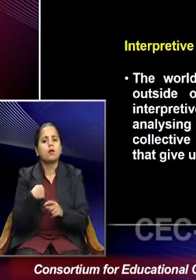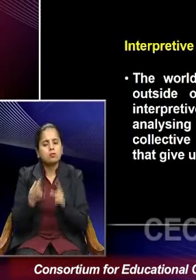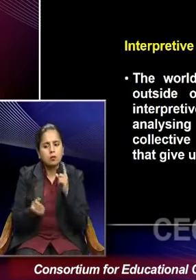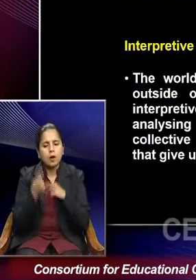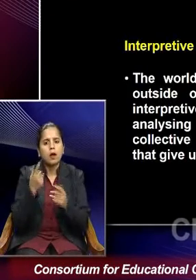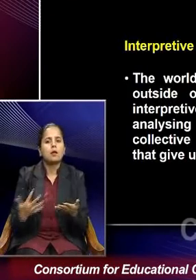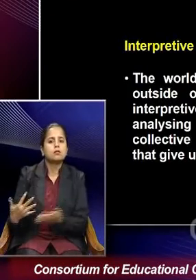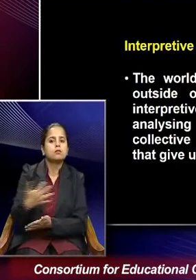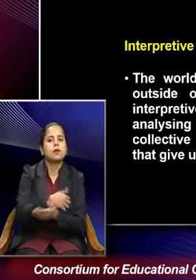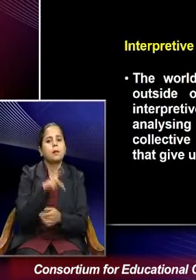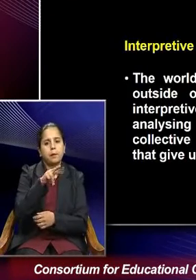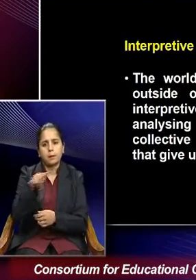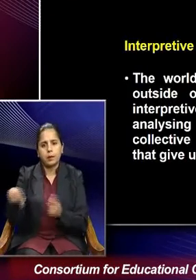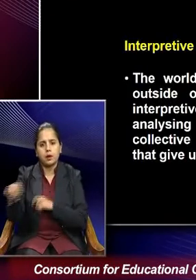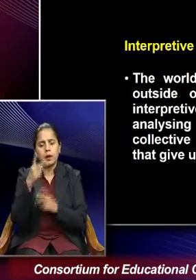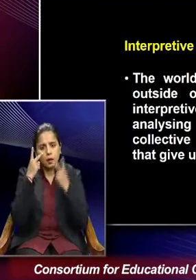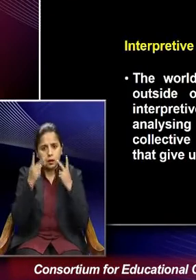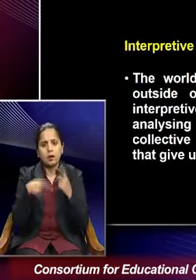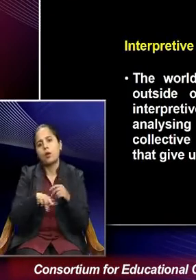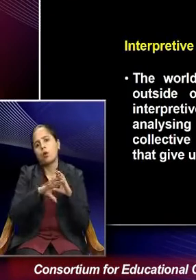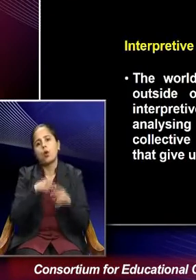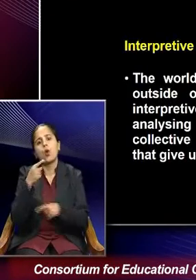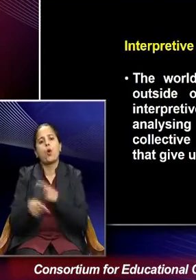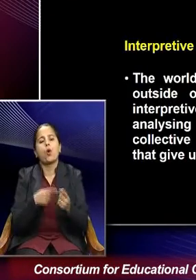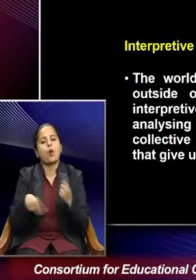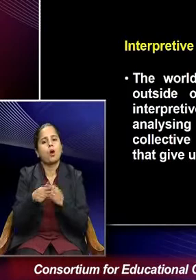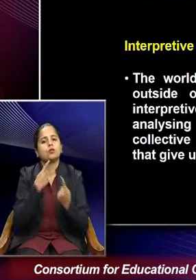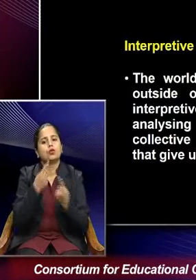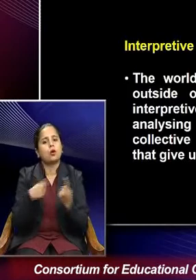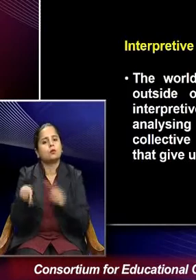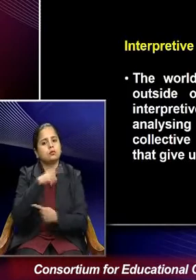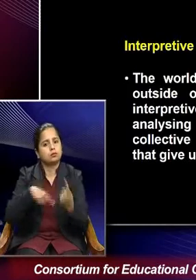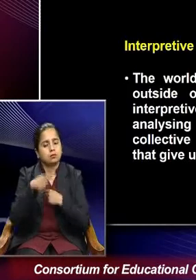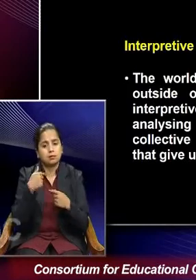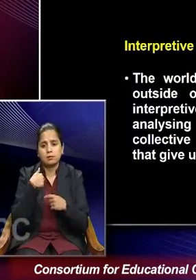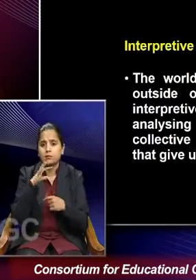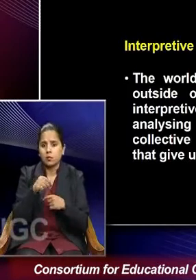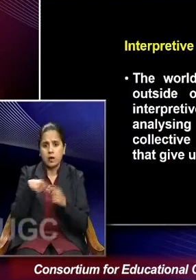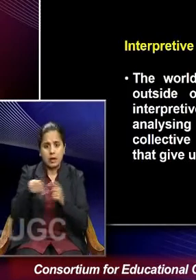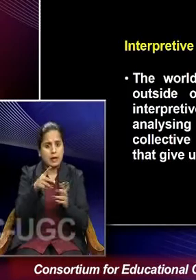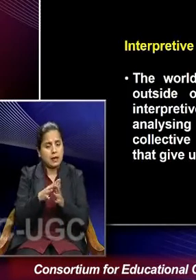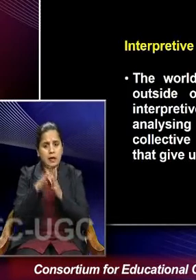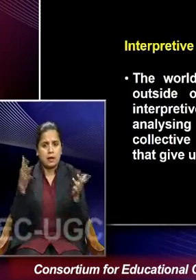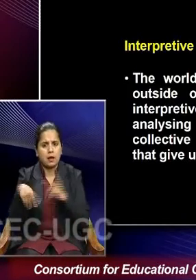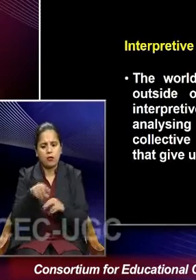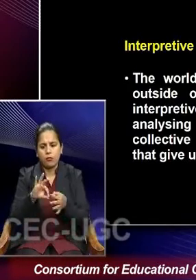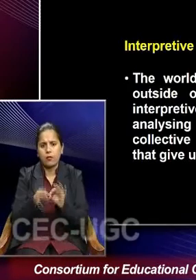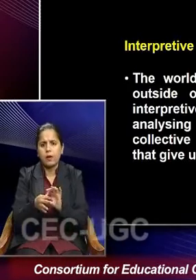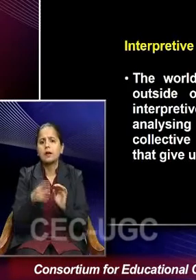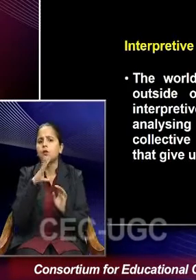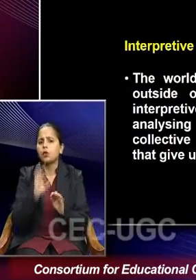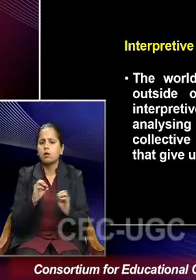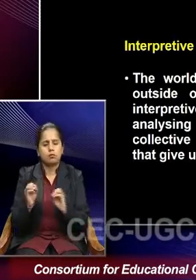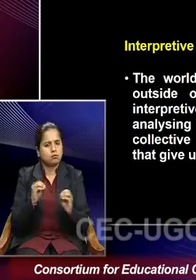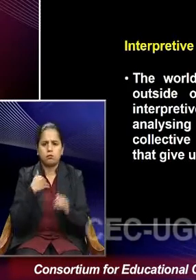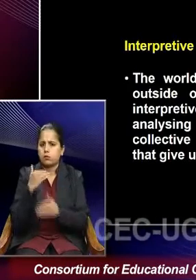meaning constructed in everyday interaction. So we do not go by certain fixed reality. We are